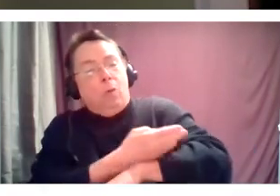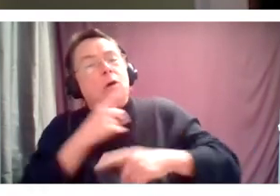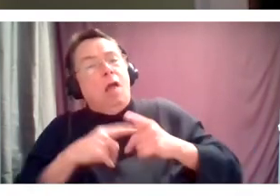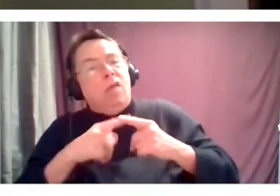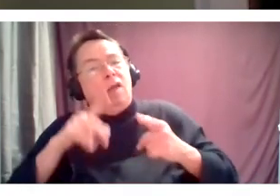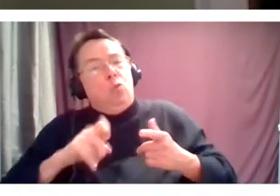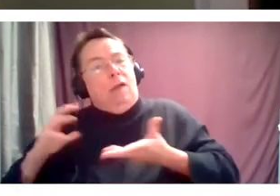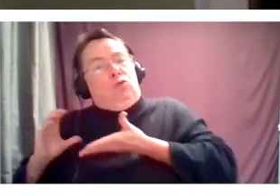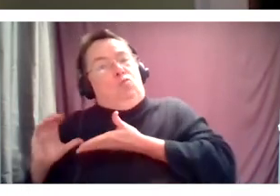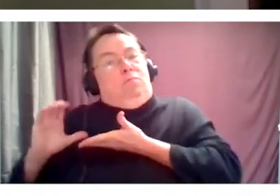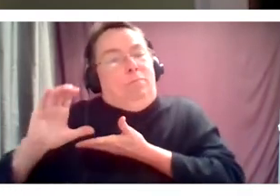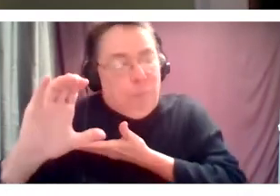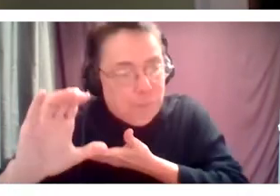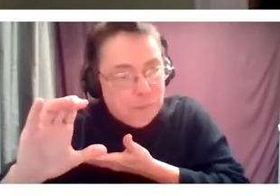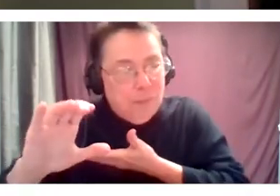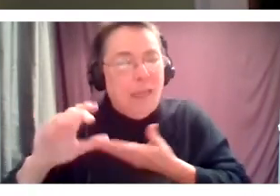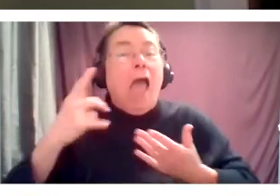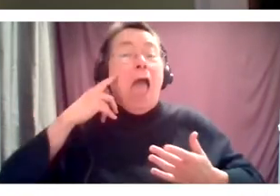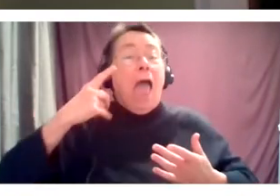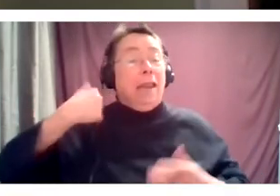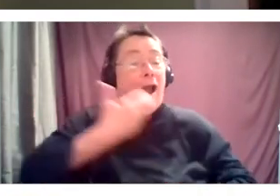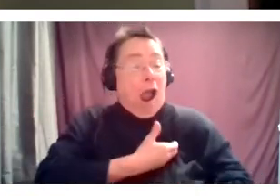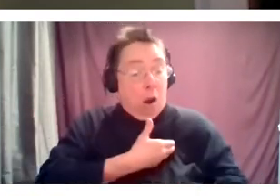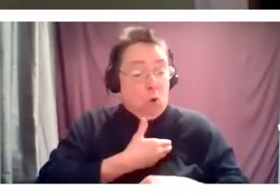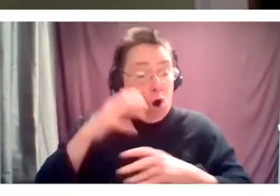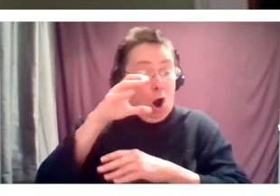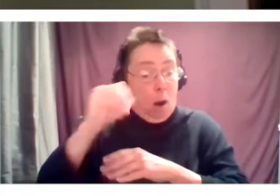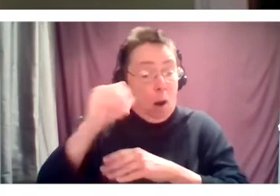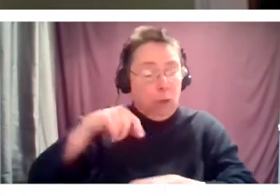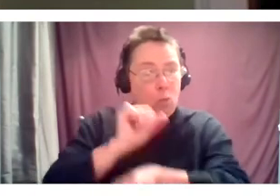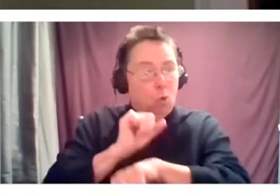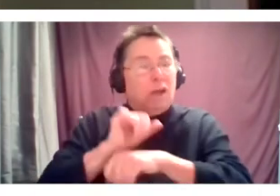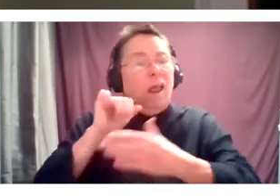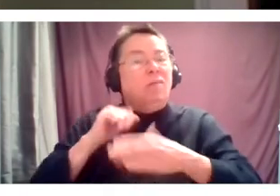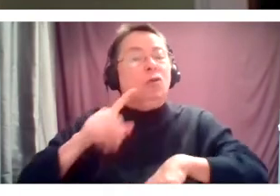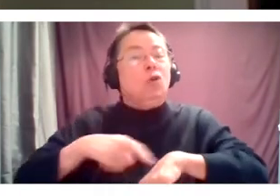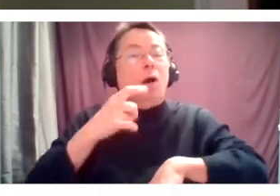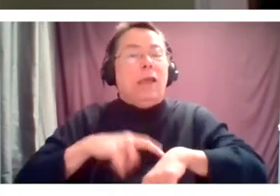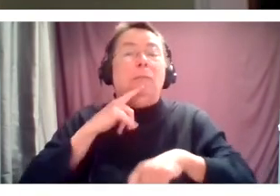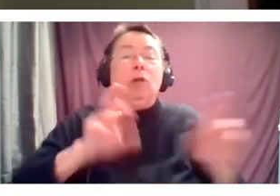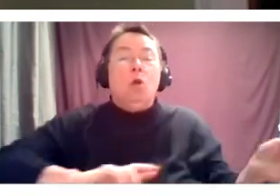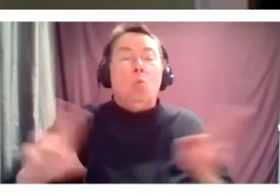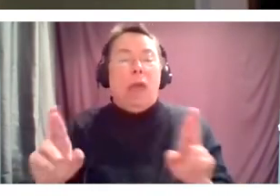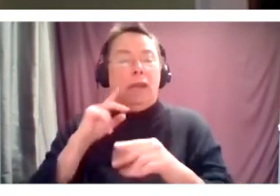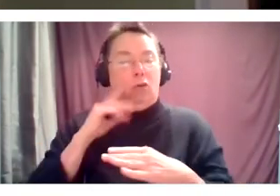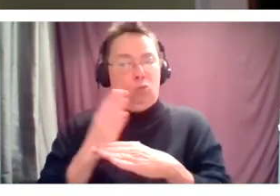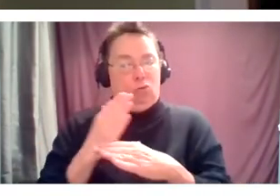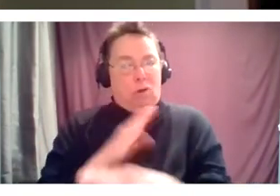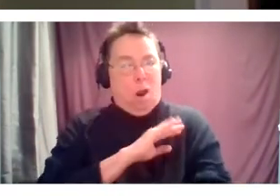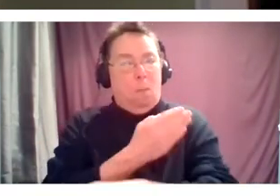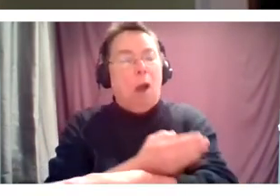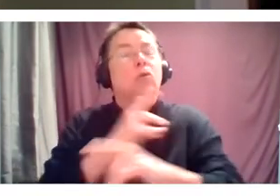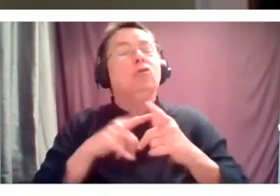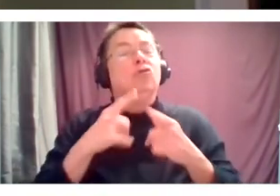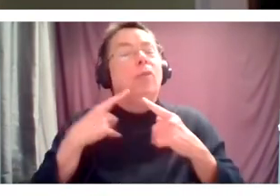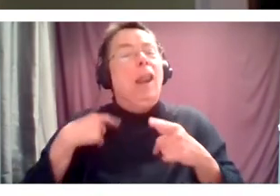we've been working on in our institution for the last 18 months. Is making ready the sharing of power such that I could step away without